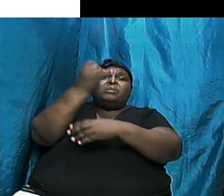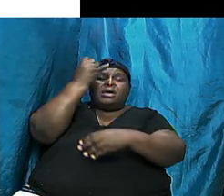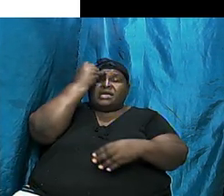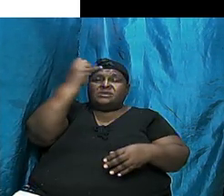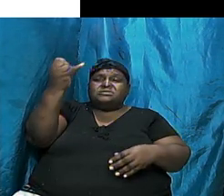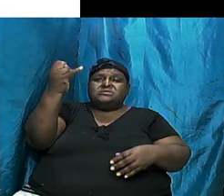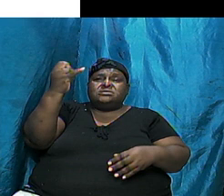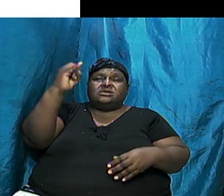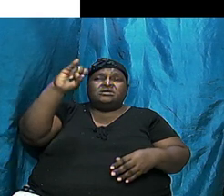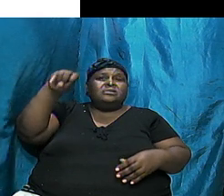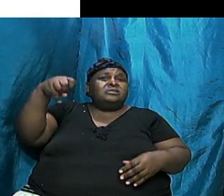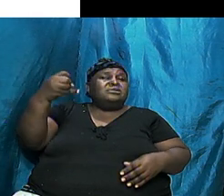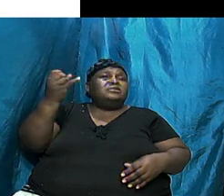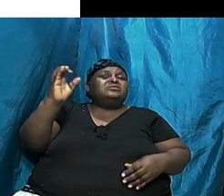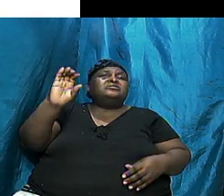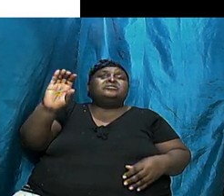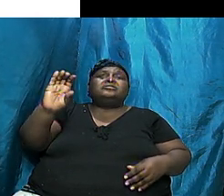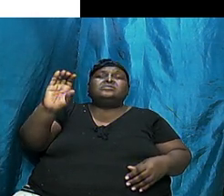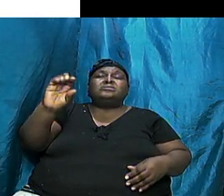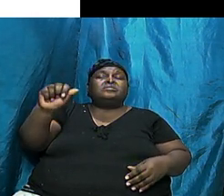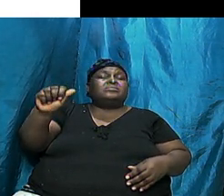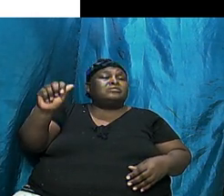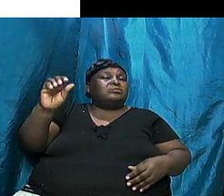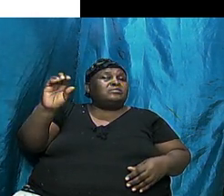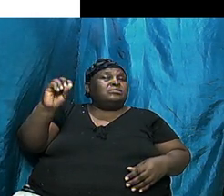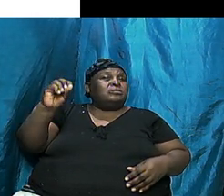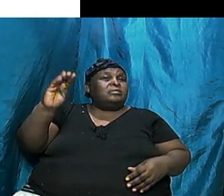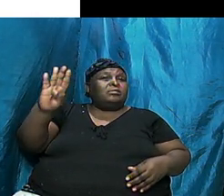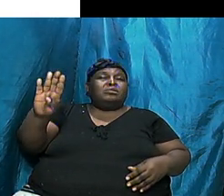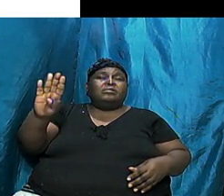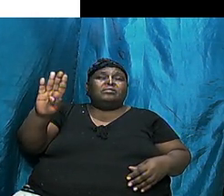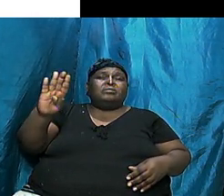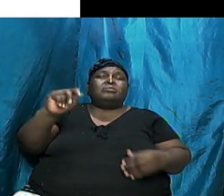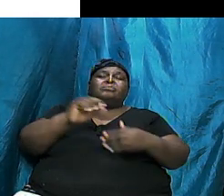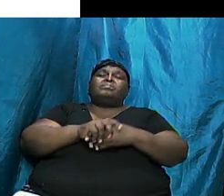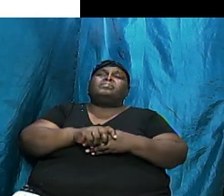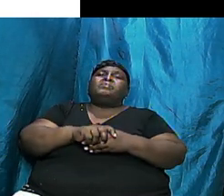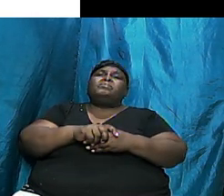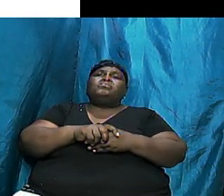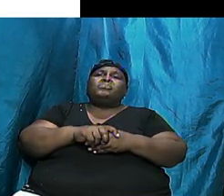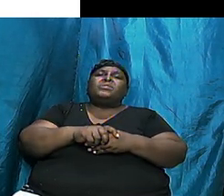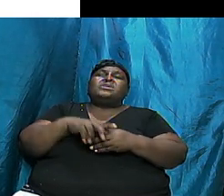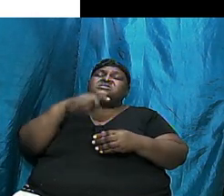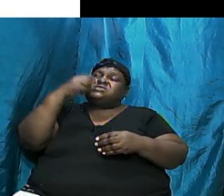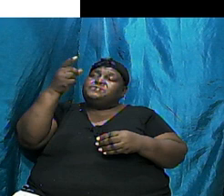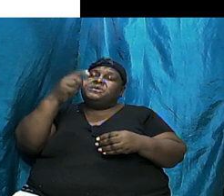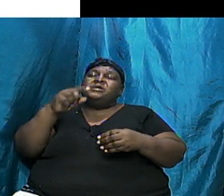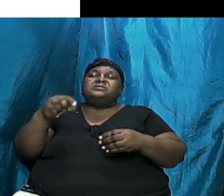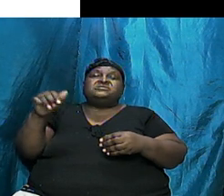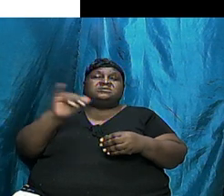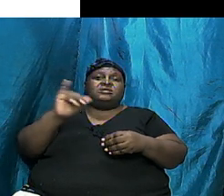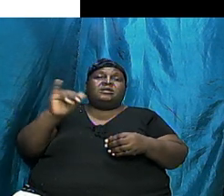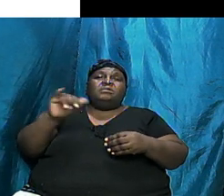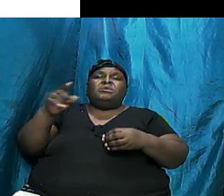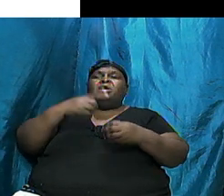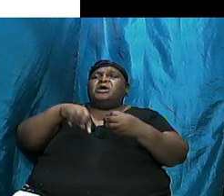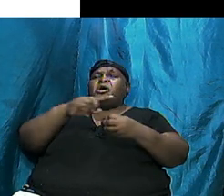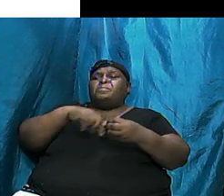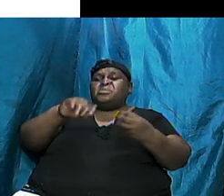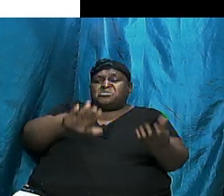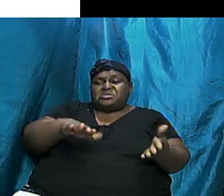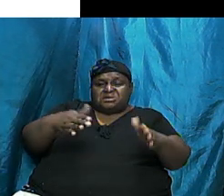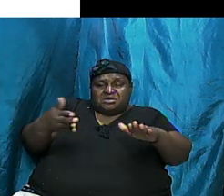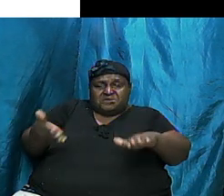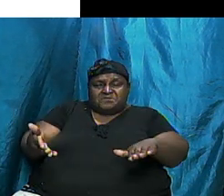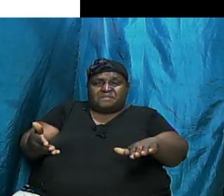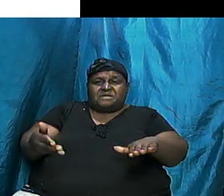off with Joseph, the son of Jacob. And it speaks also about his death. And